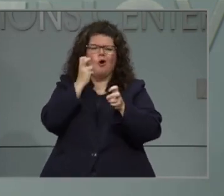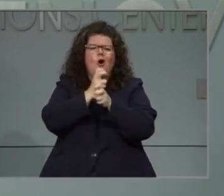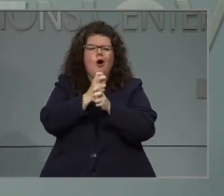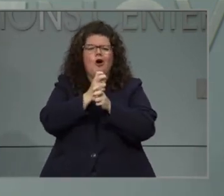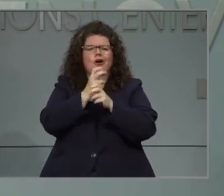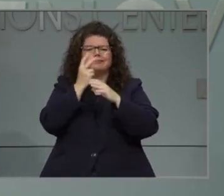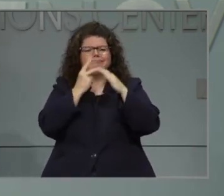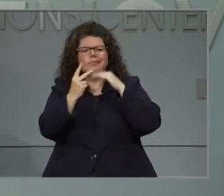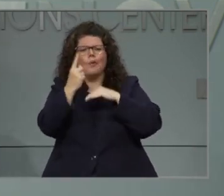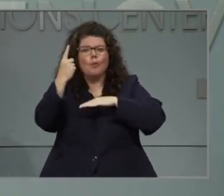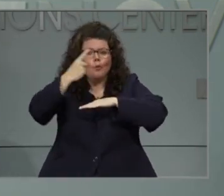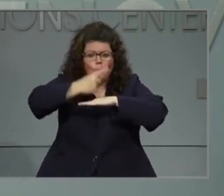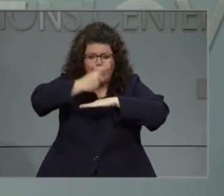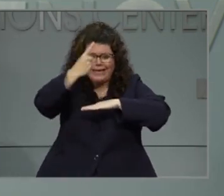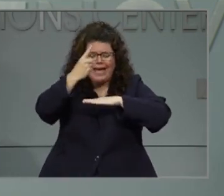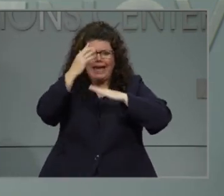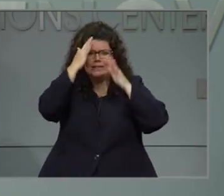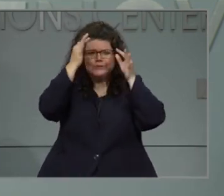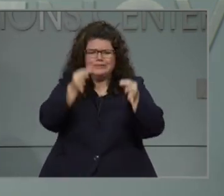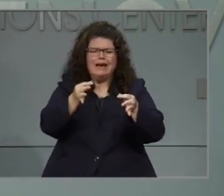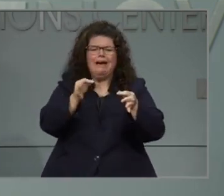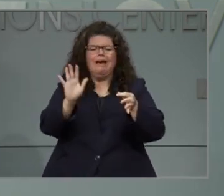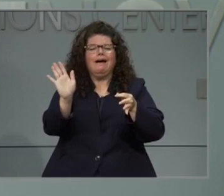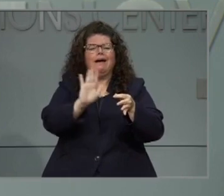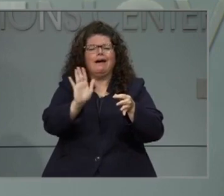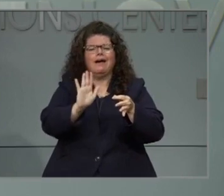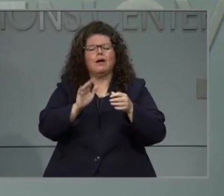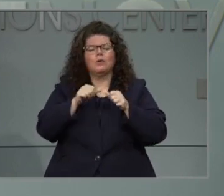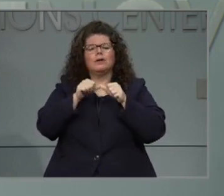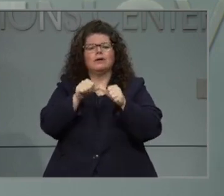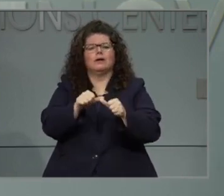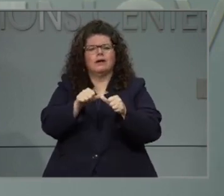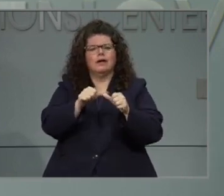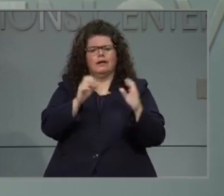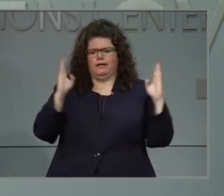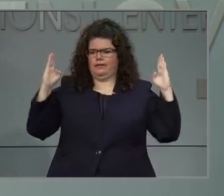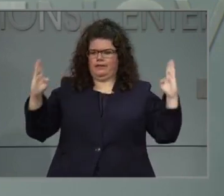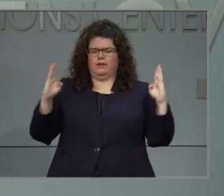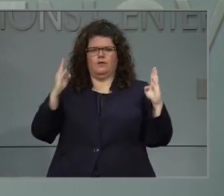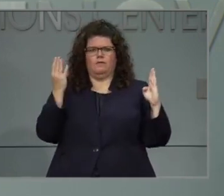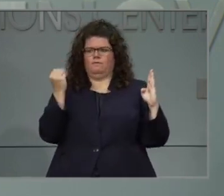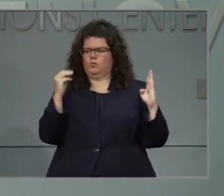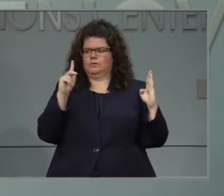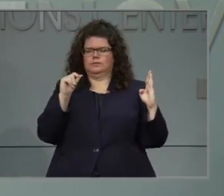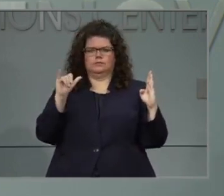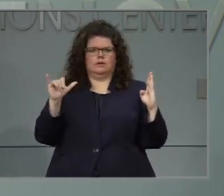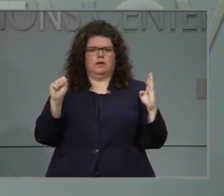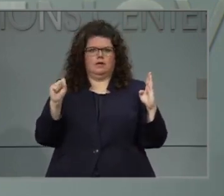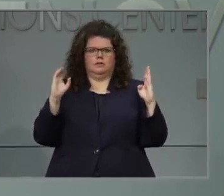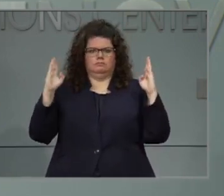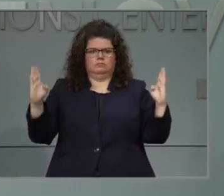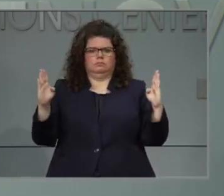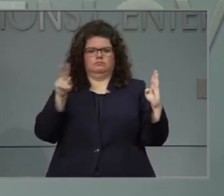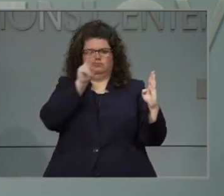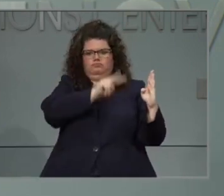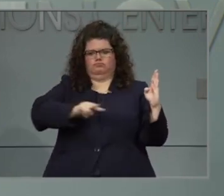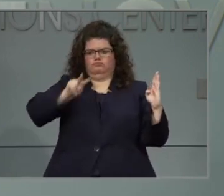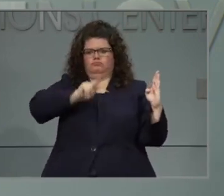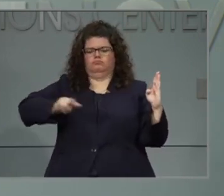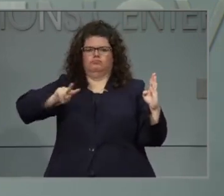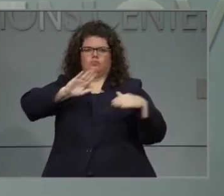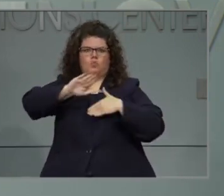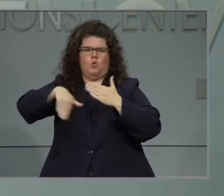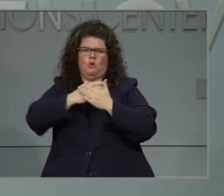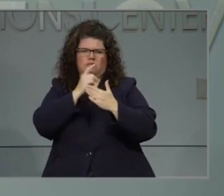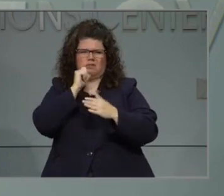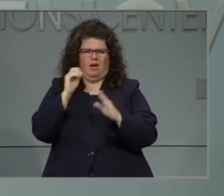use that data and make decisions. It's why we look at trends. I think overall we've made progress, but as we keep talking about, that progress